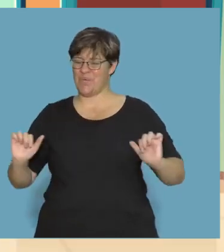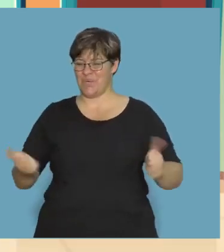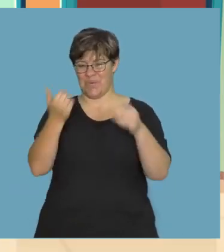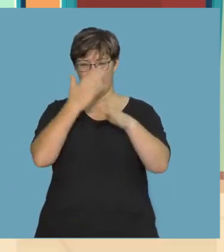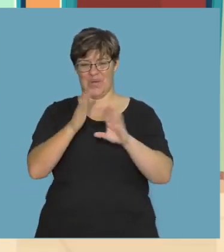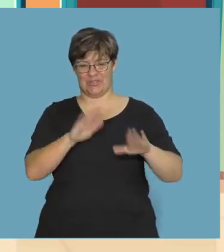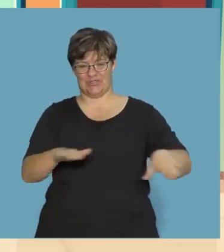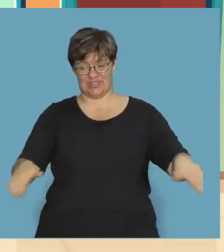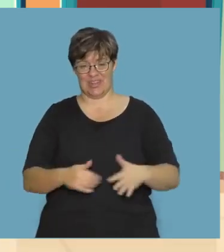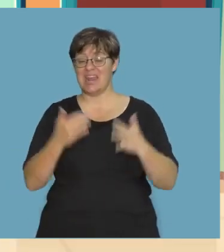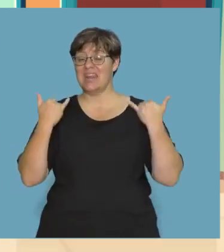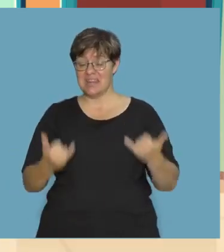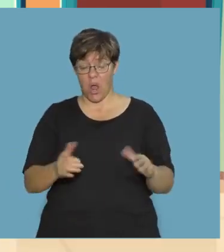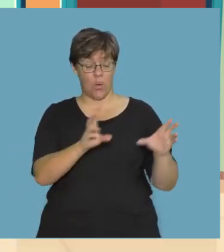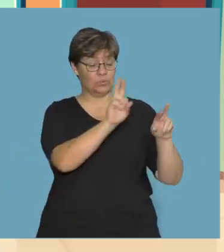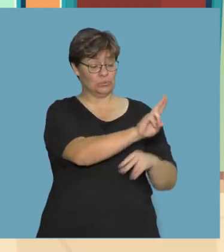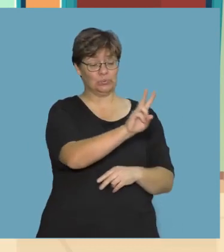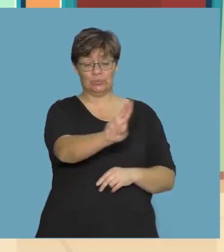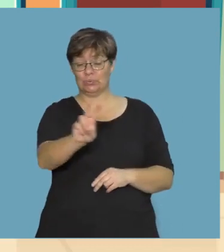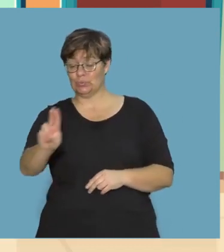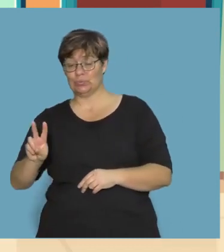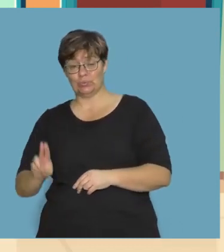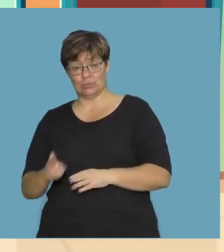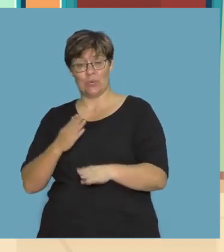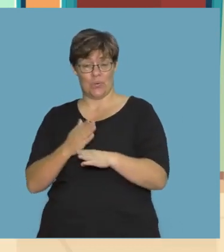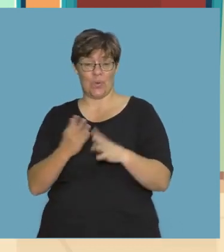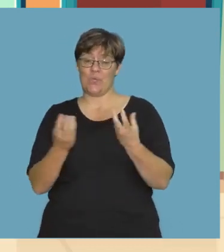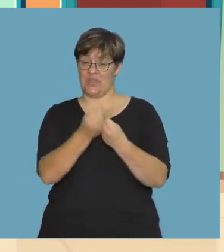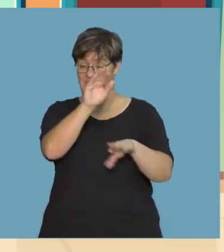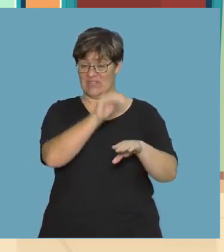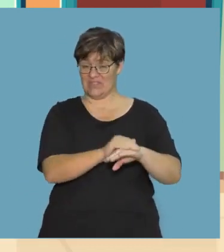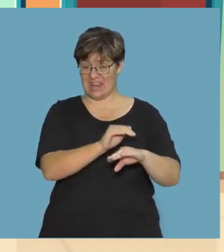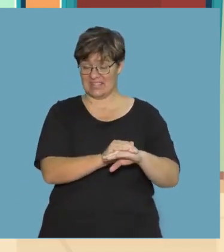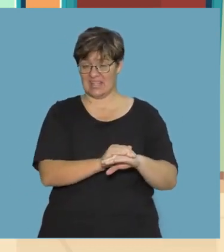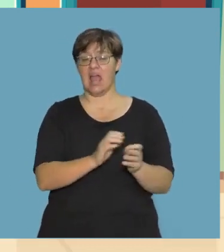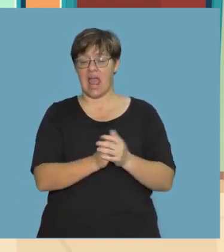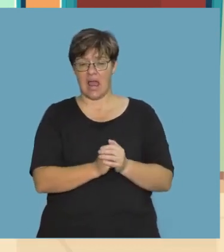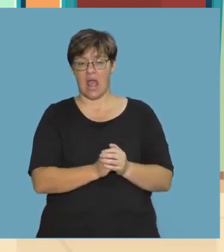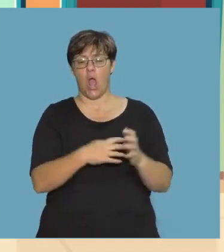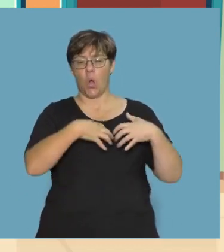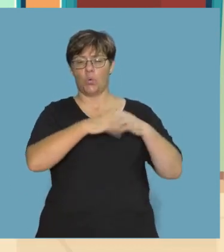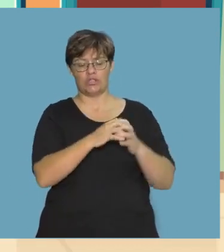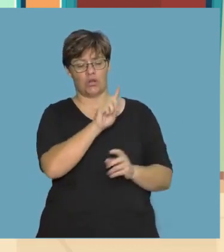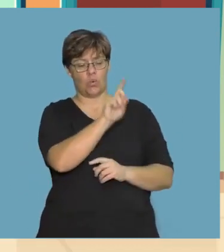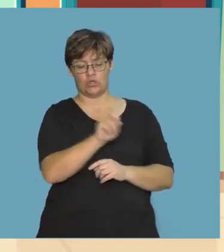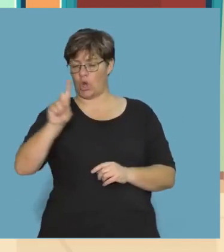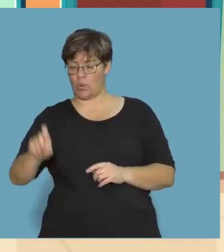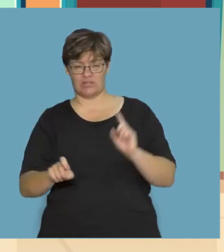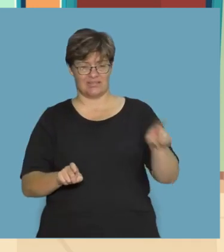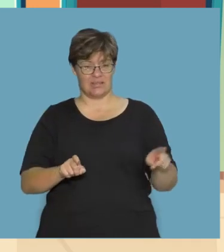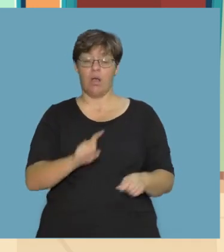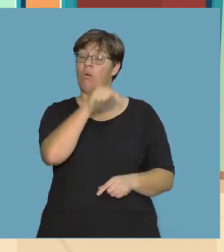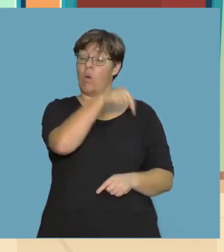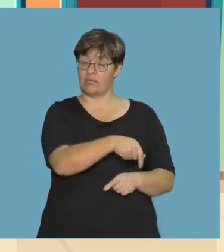Now work in pairs, which means with a friend and make up two question sentences of your own one in the